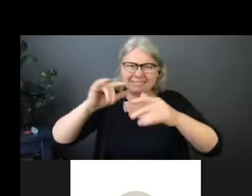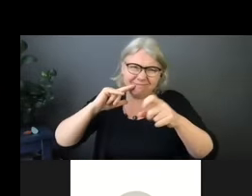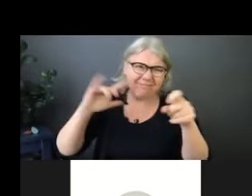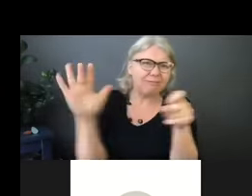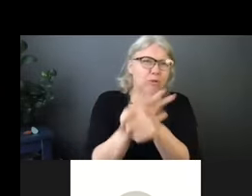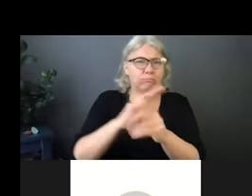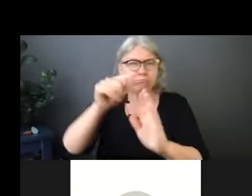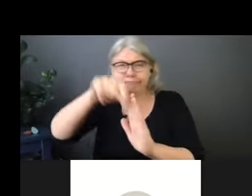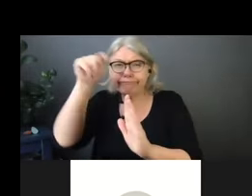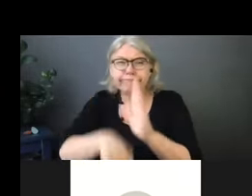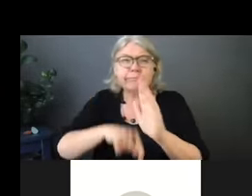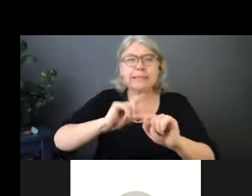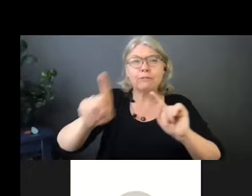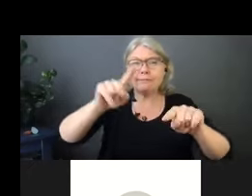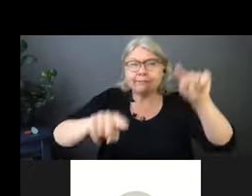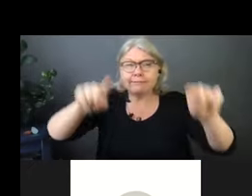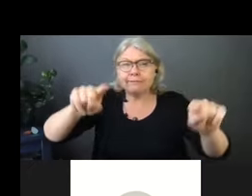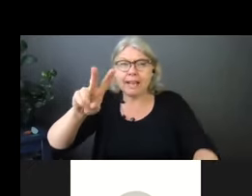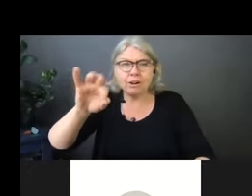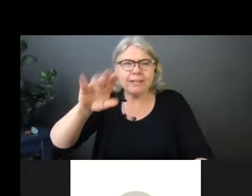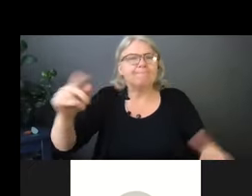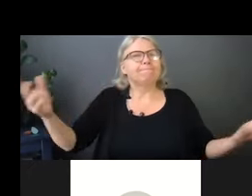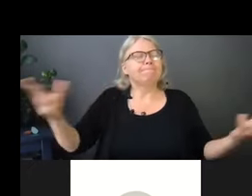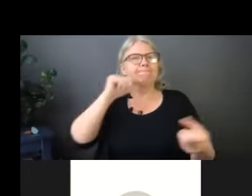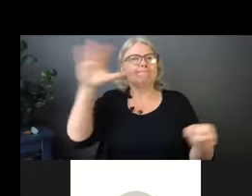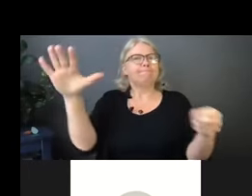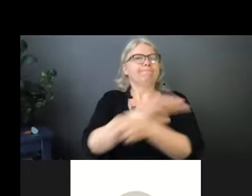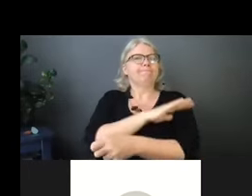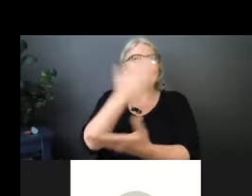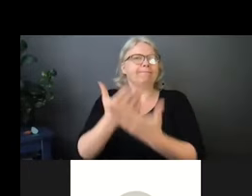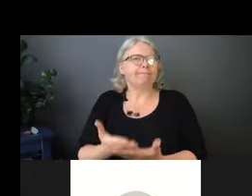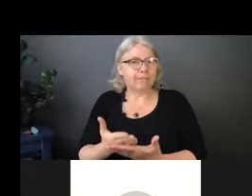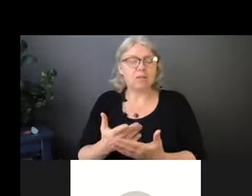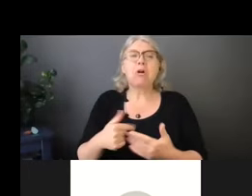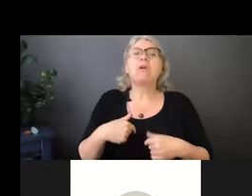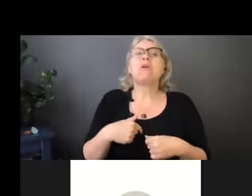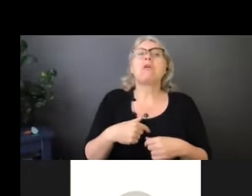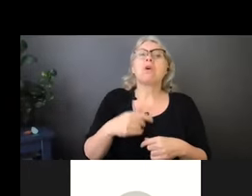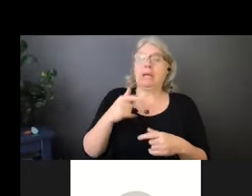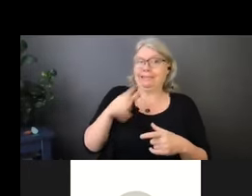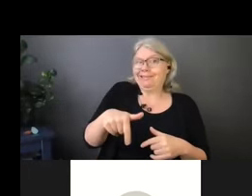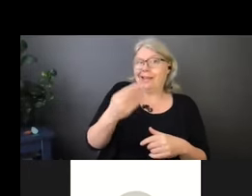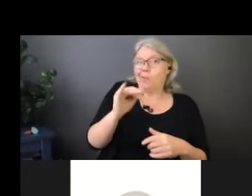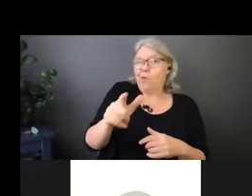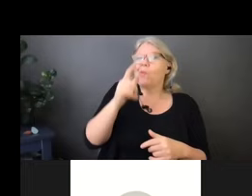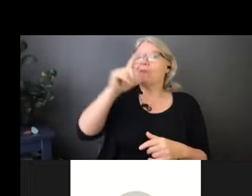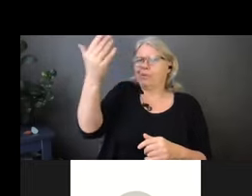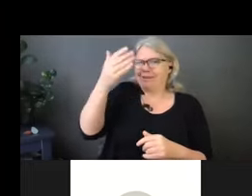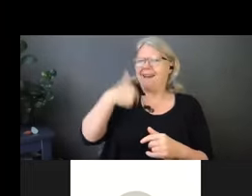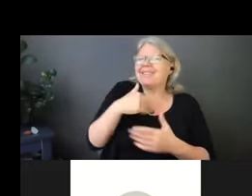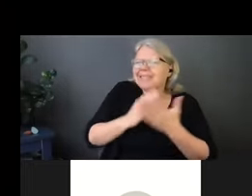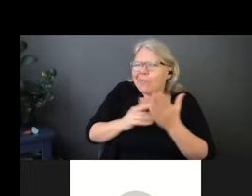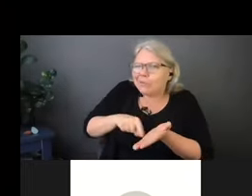uh, purely against the variants, right? There's some, I found some research that I'm going to present in April, um, about that, but I'm not finished,